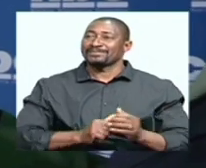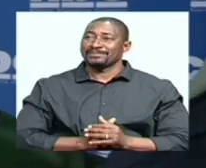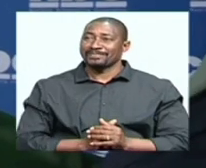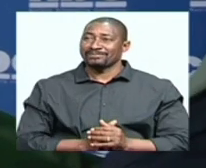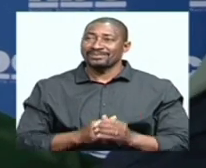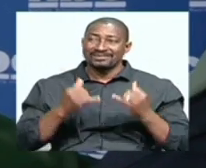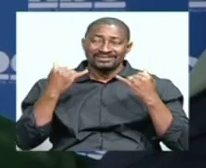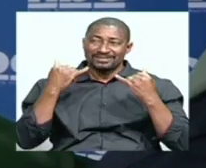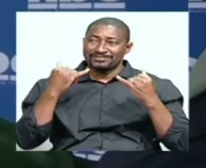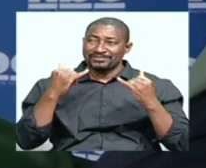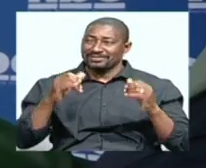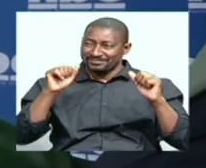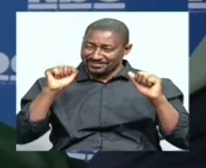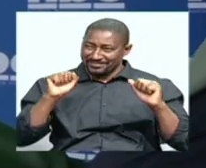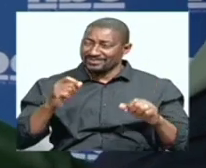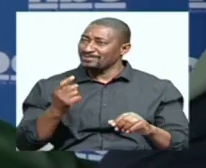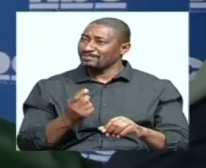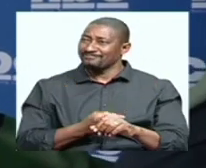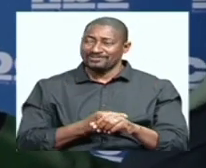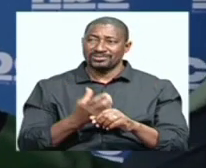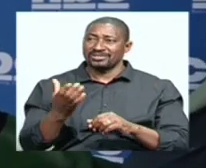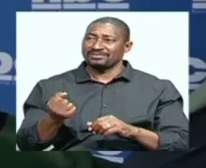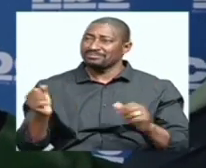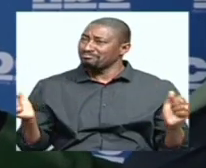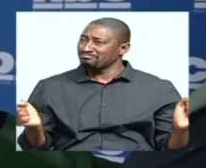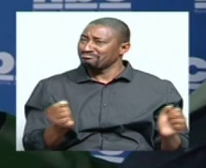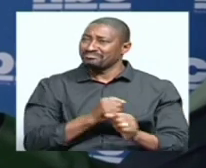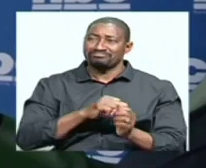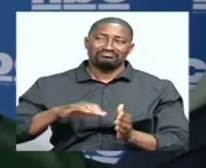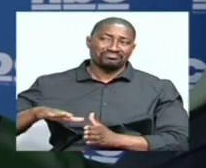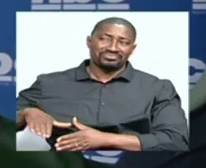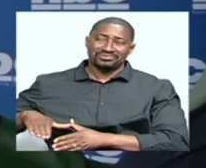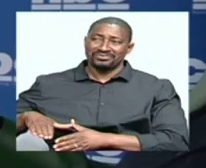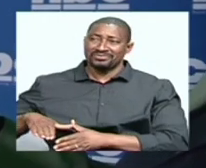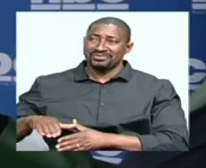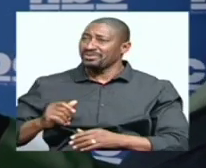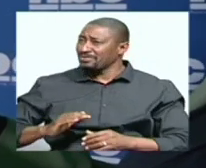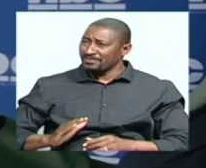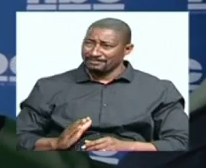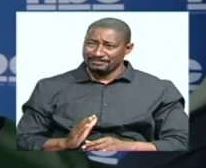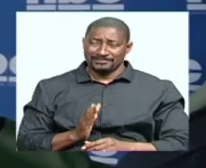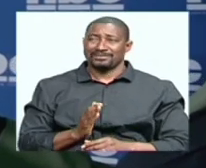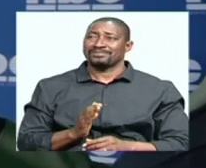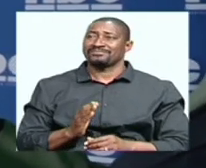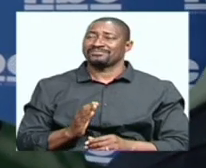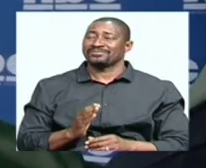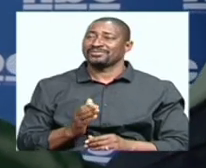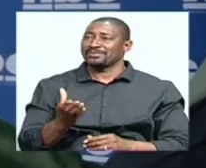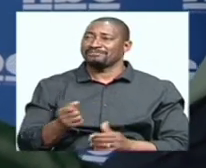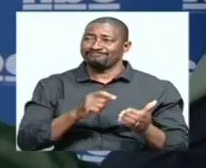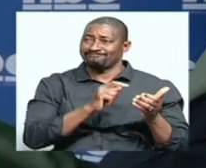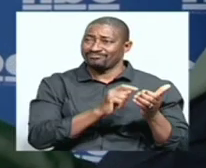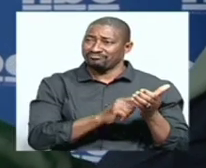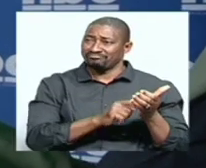we can't be left behind. Hence we are saying that, look, we would want people to carry us in their pockets via their smartphones